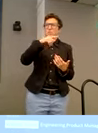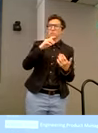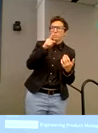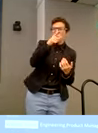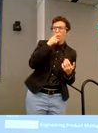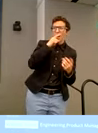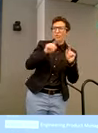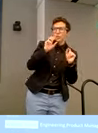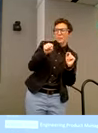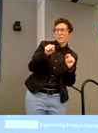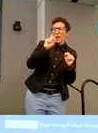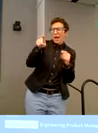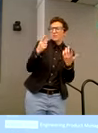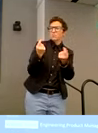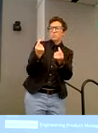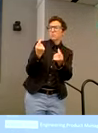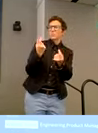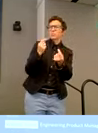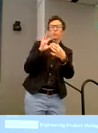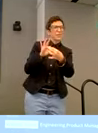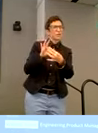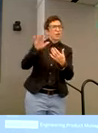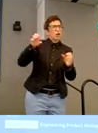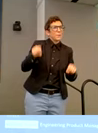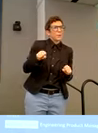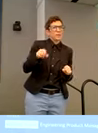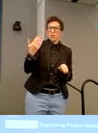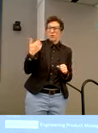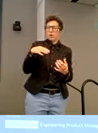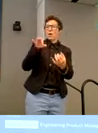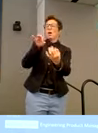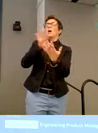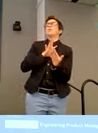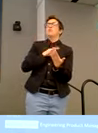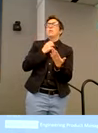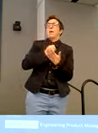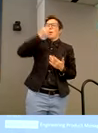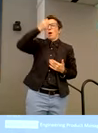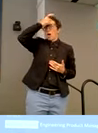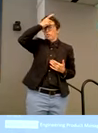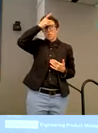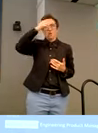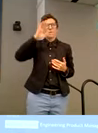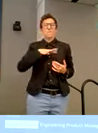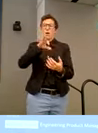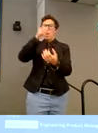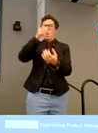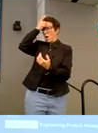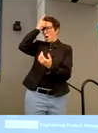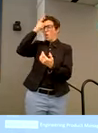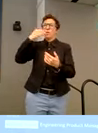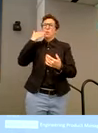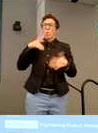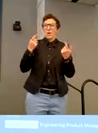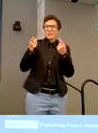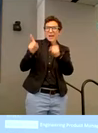Questions around their ability so that we can gain understanding. So that we can know exactly what's going